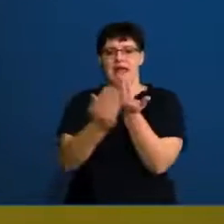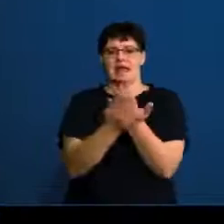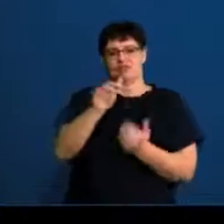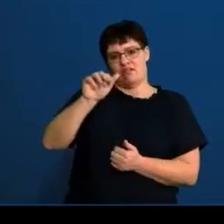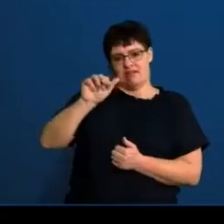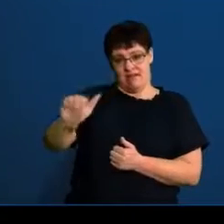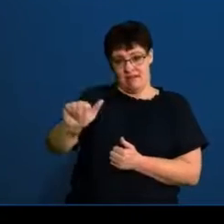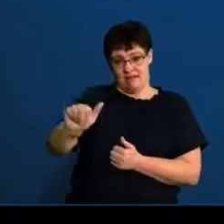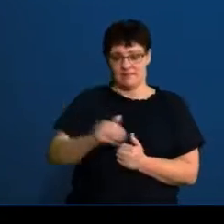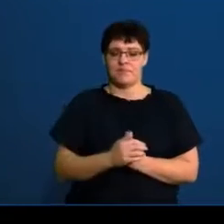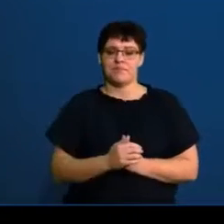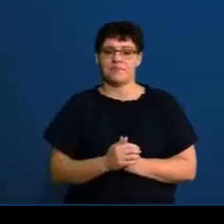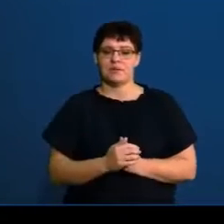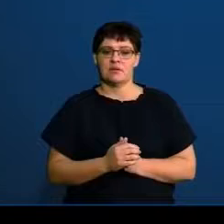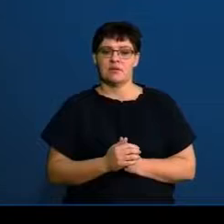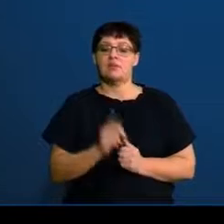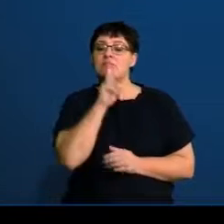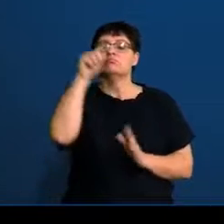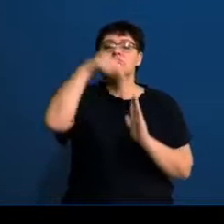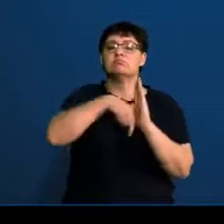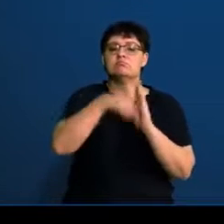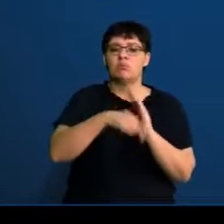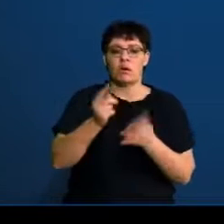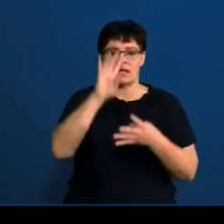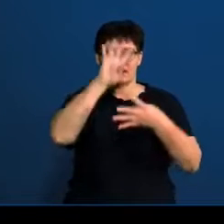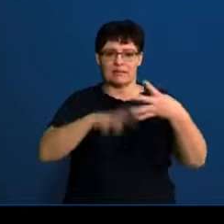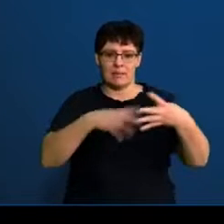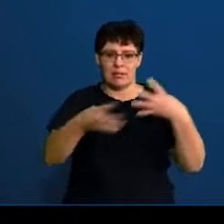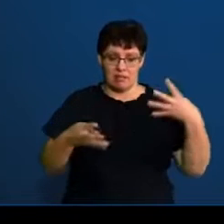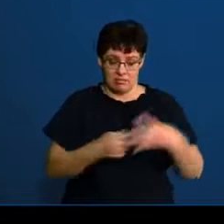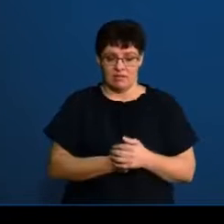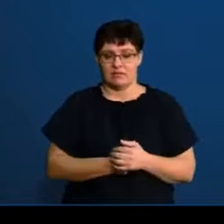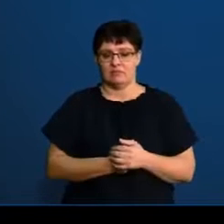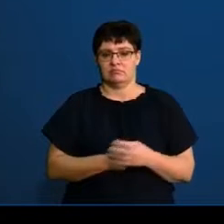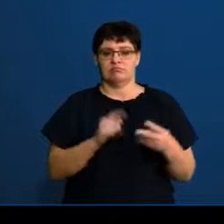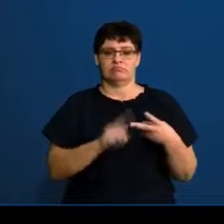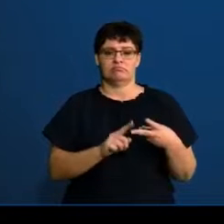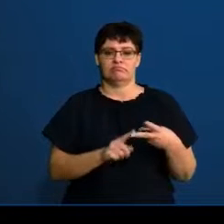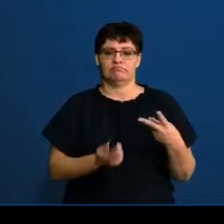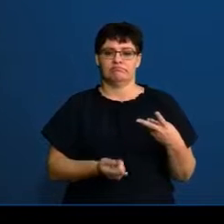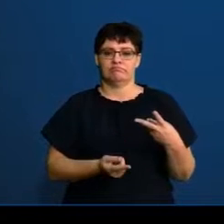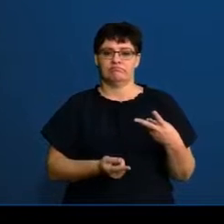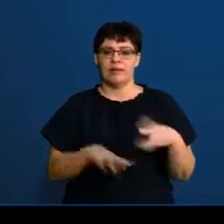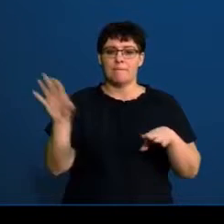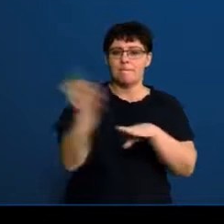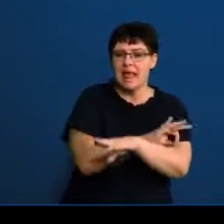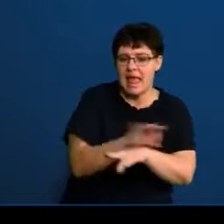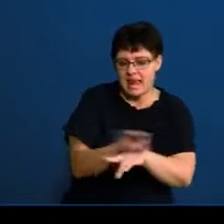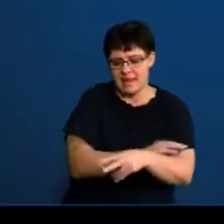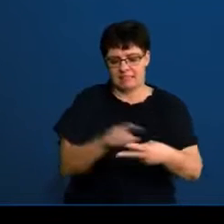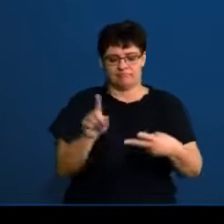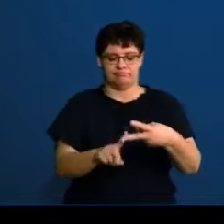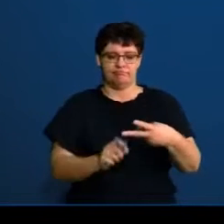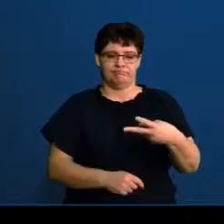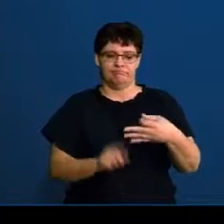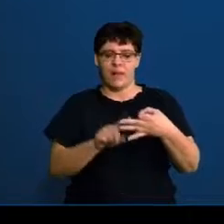addendum. What it might contain is tables. It could contain plans. It could